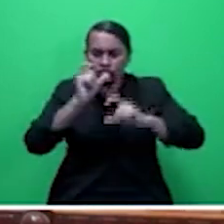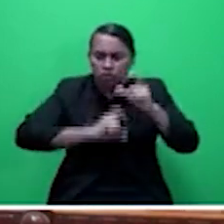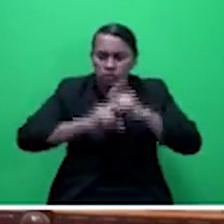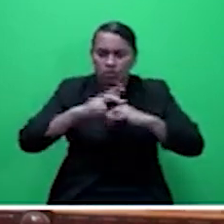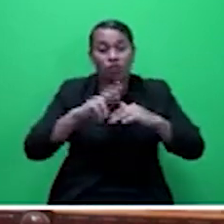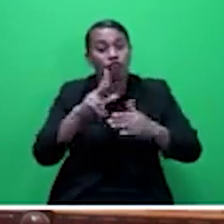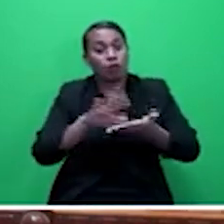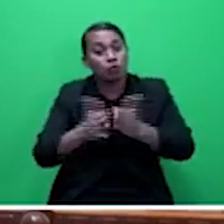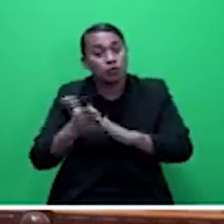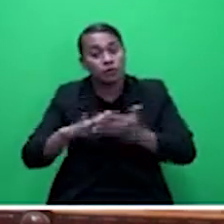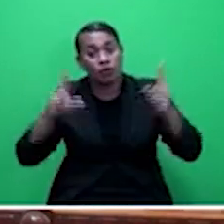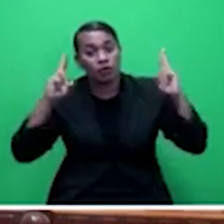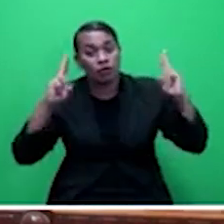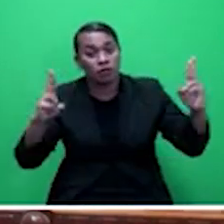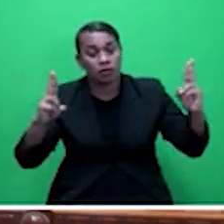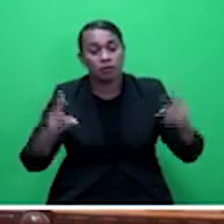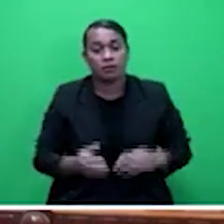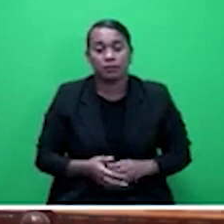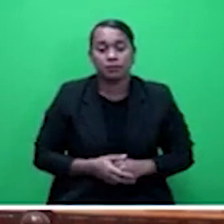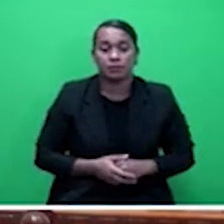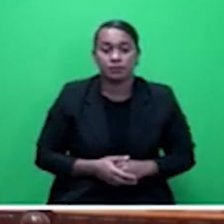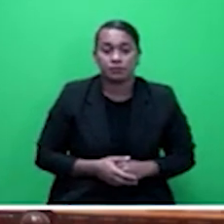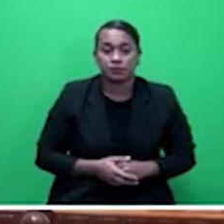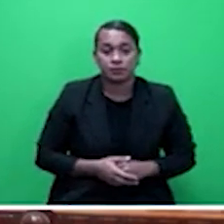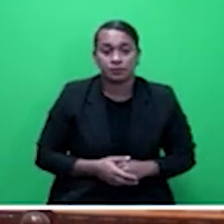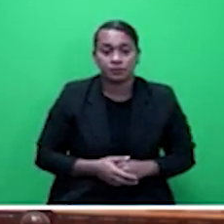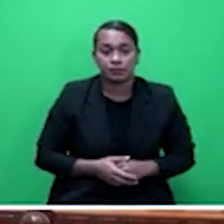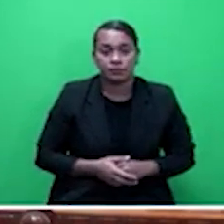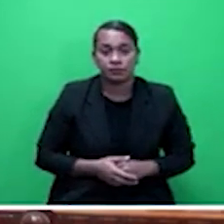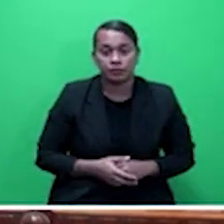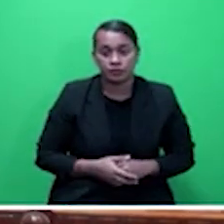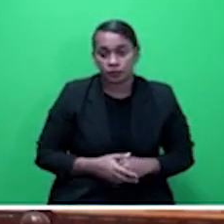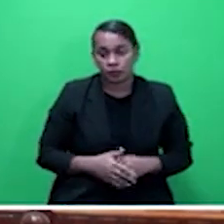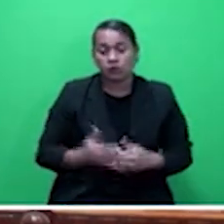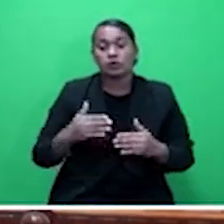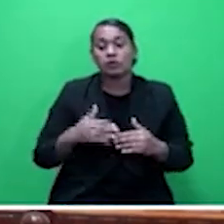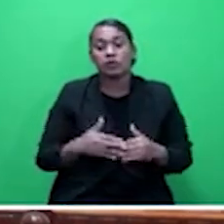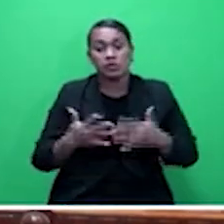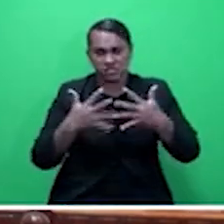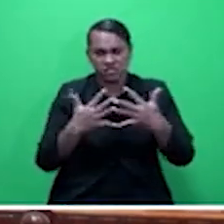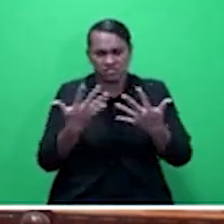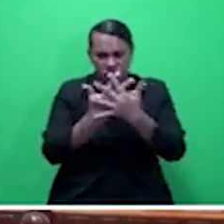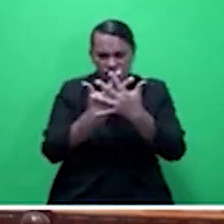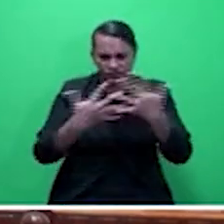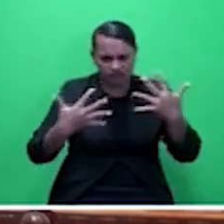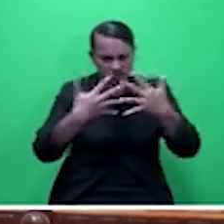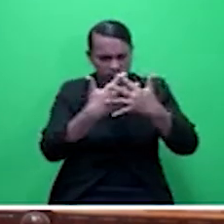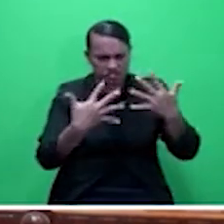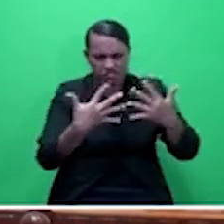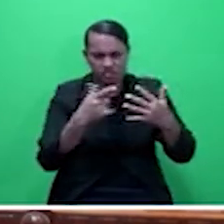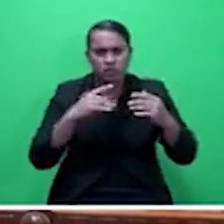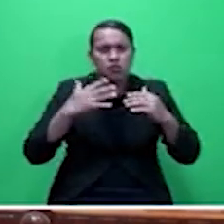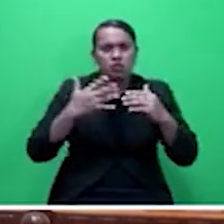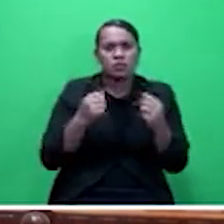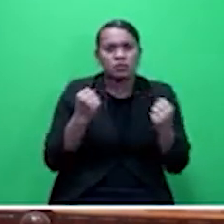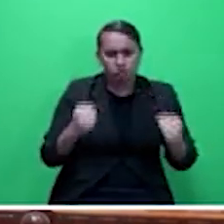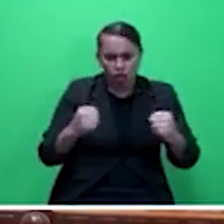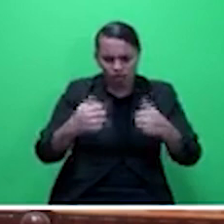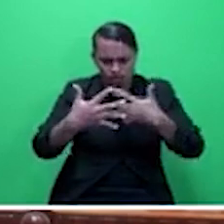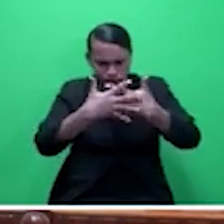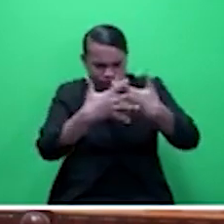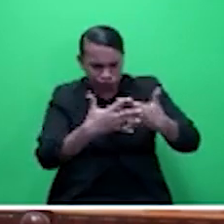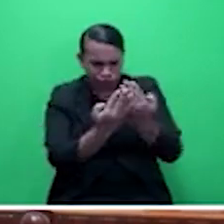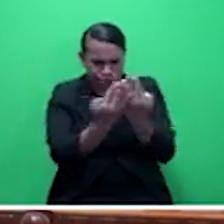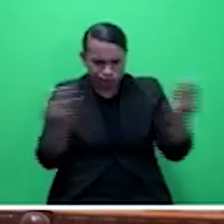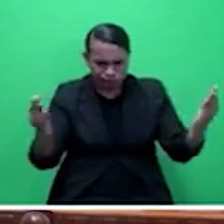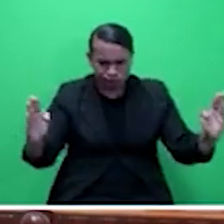shelters in every village. We are now living in an age where